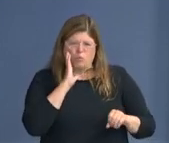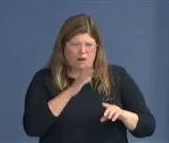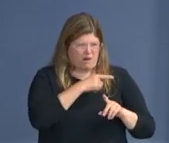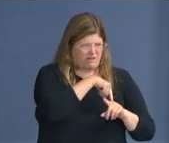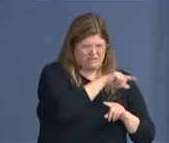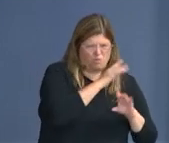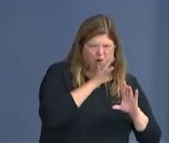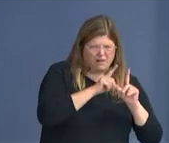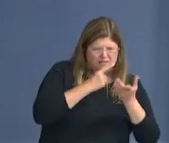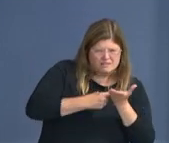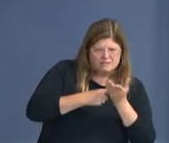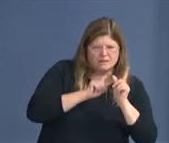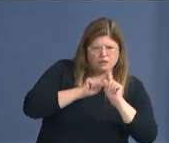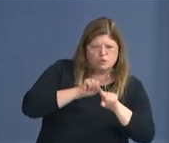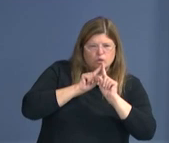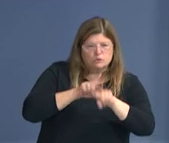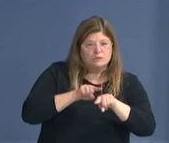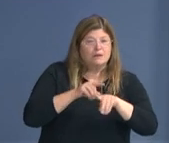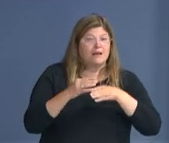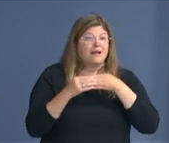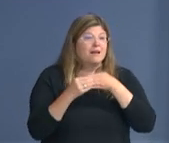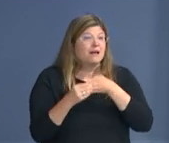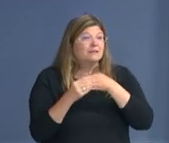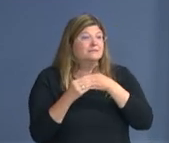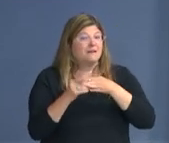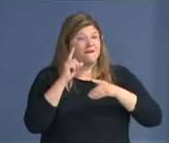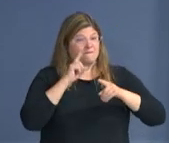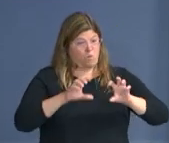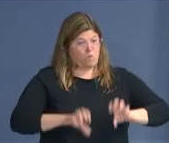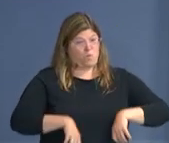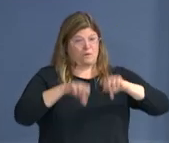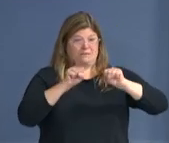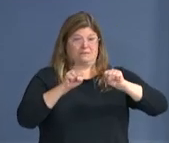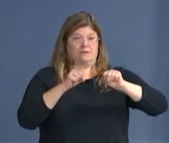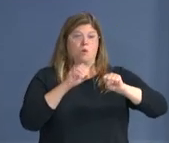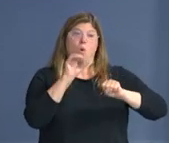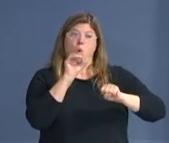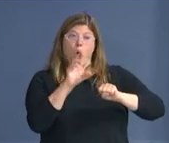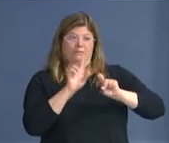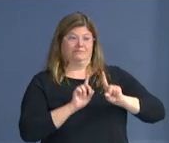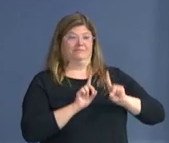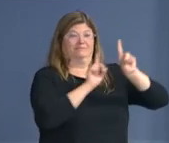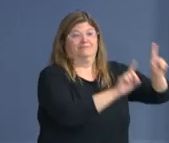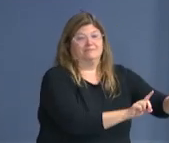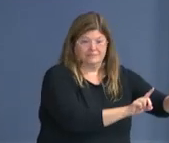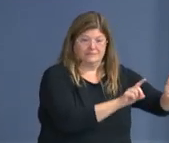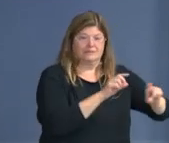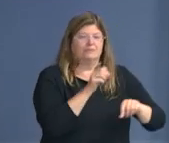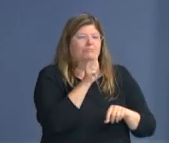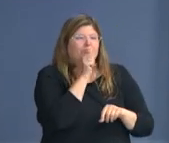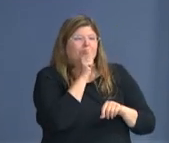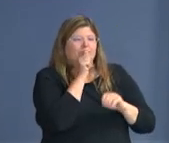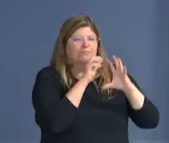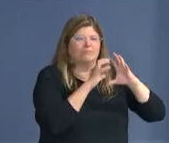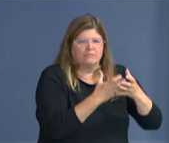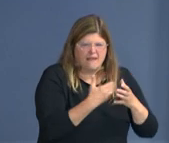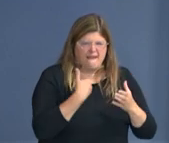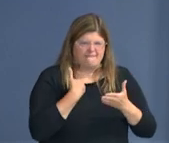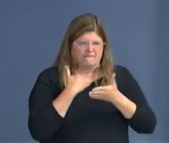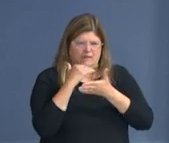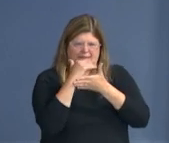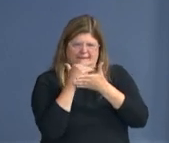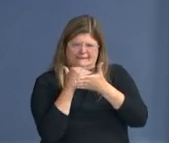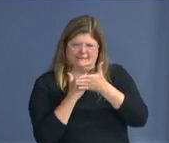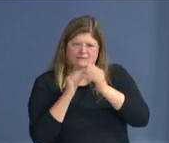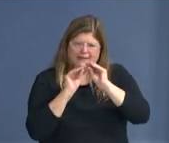The guidance for hosting and attending private gatherings can be found at coronavirus.dc